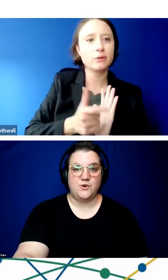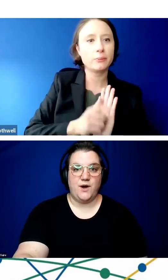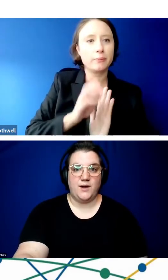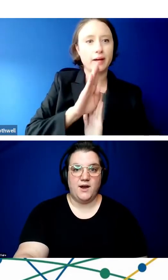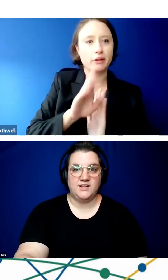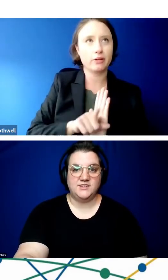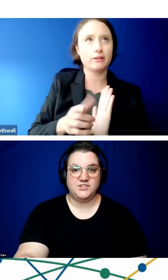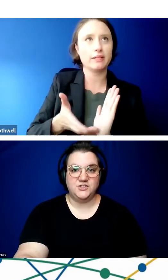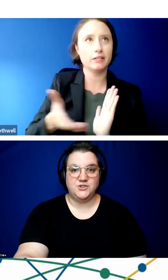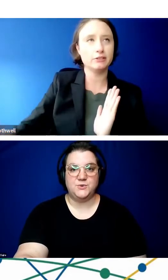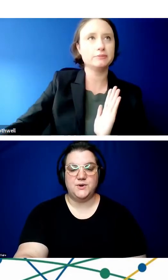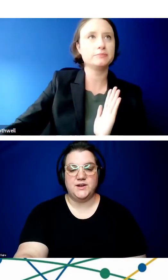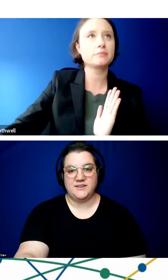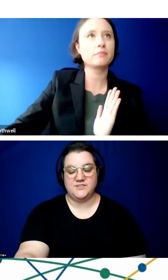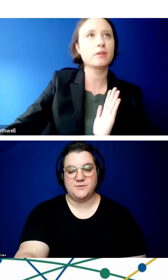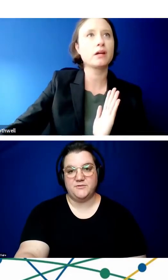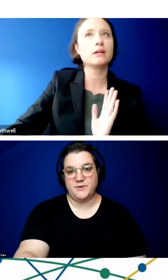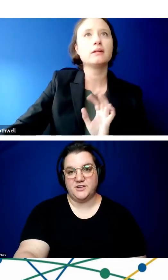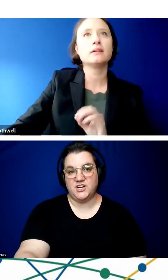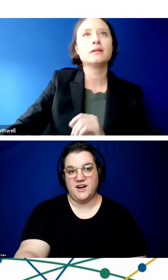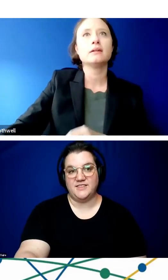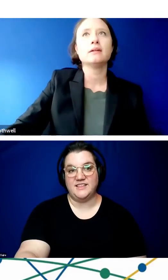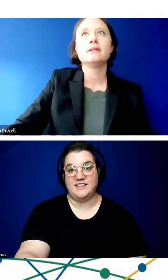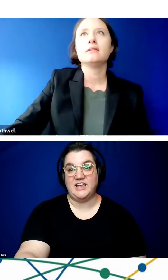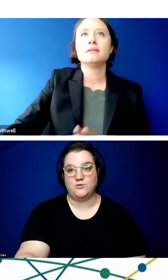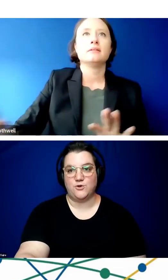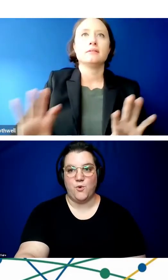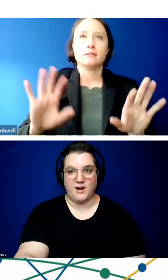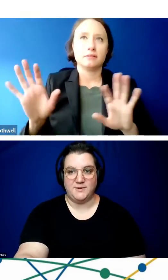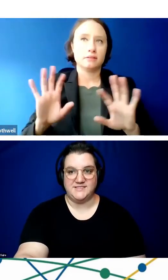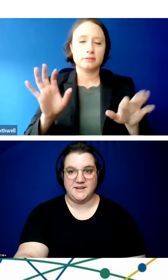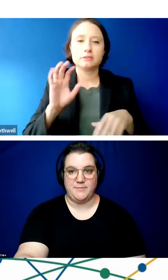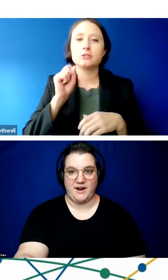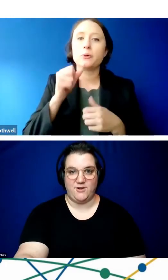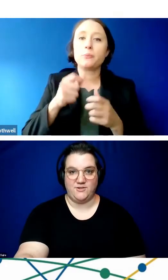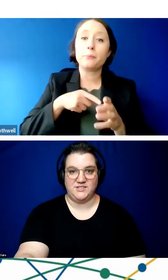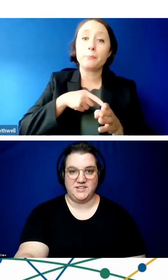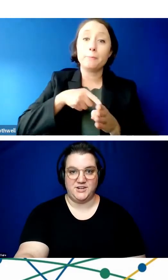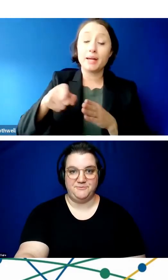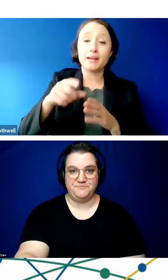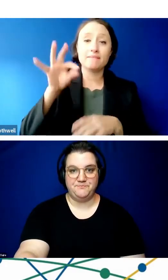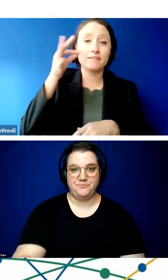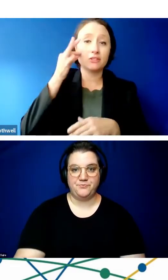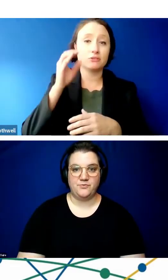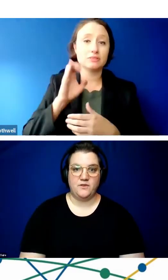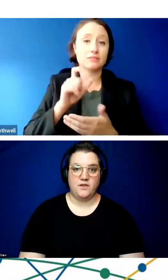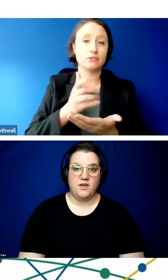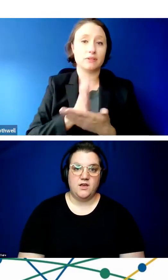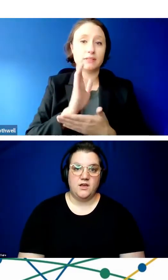So I want to give some information on the legal requirements and background here.